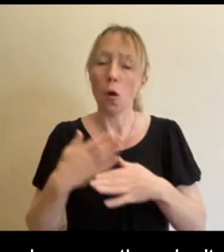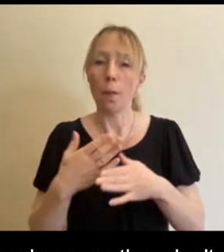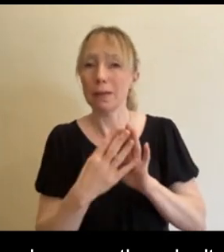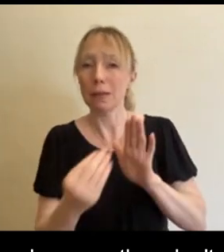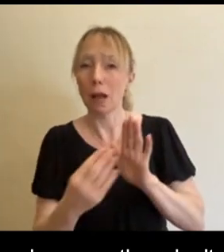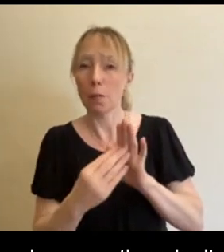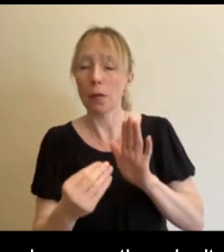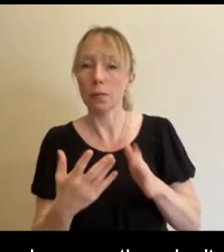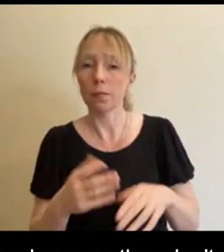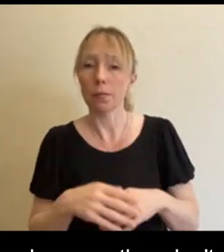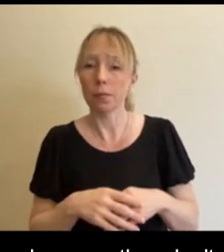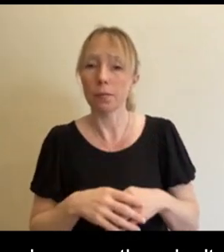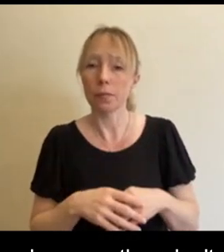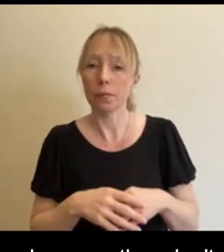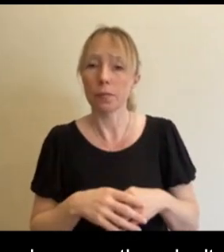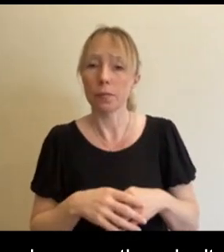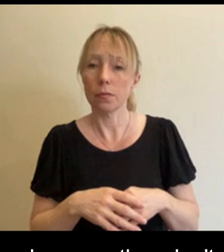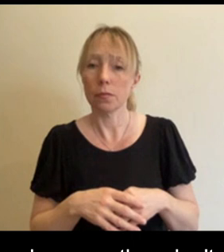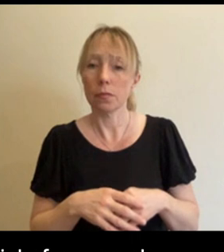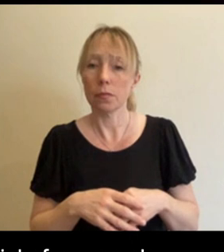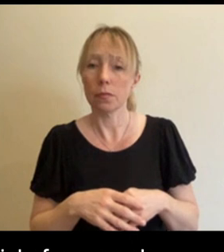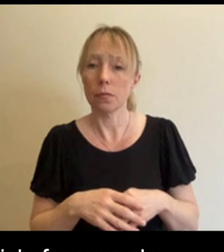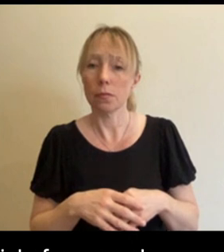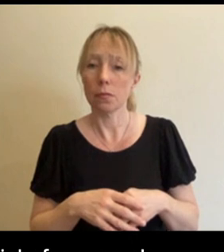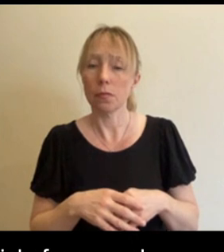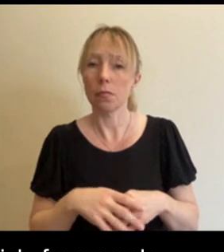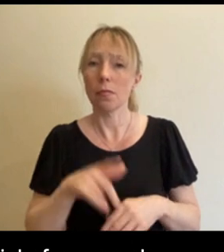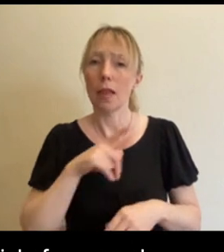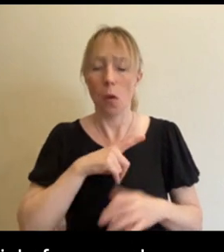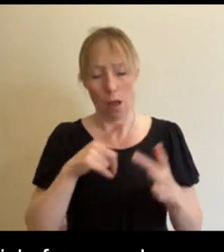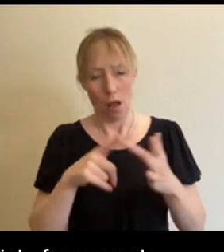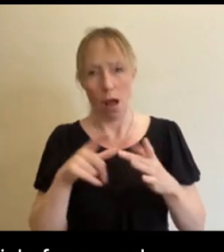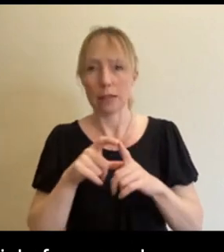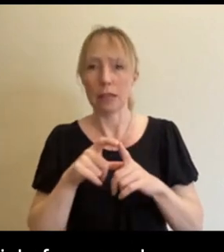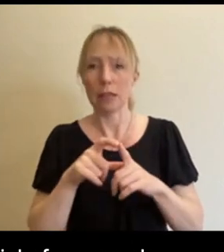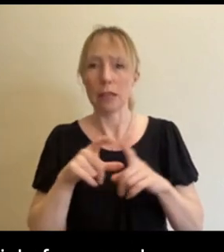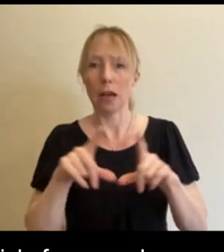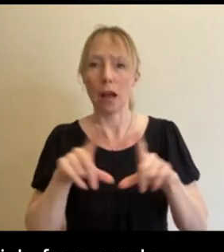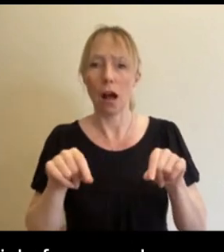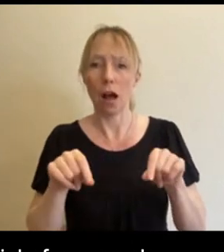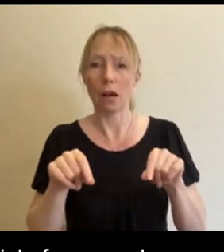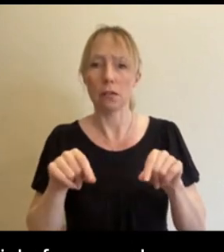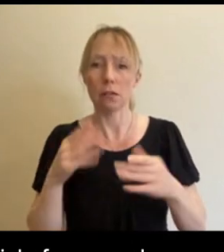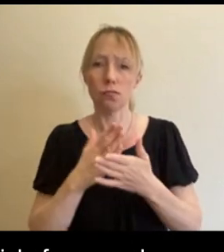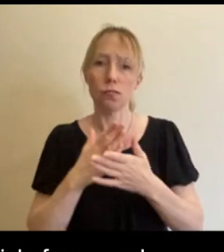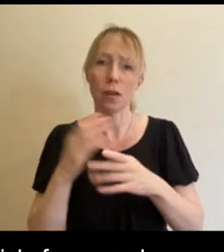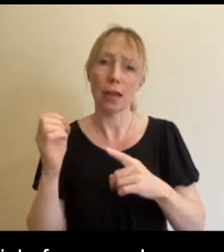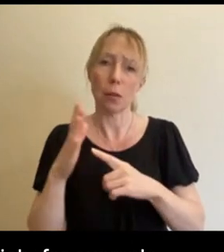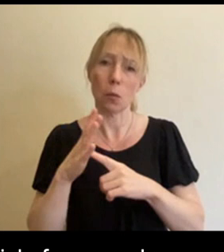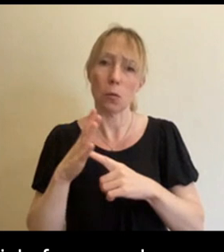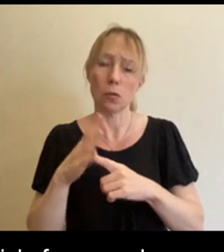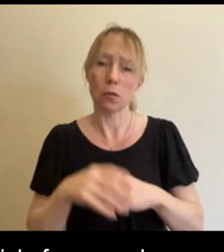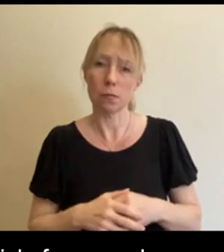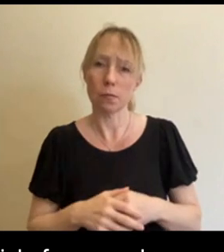the ID card is very, very important now. So,